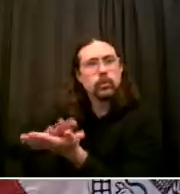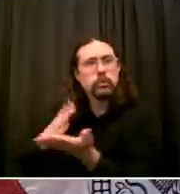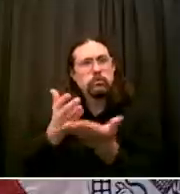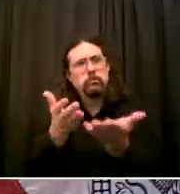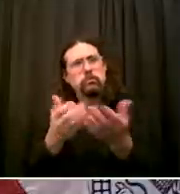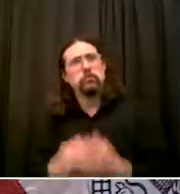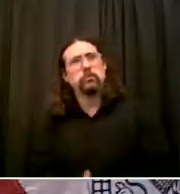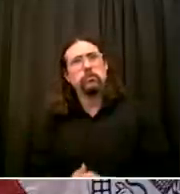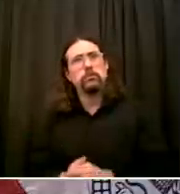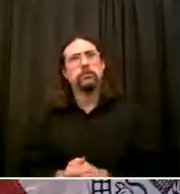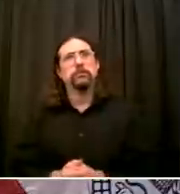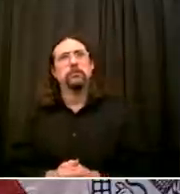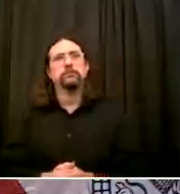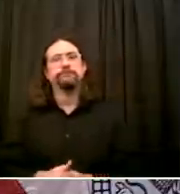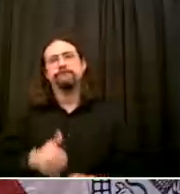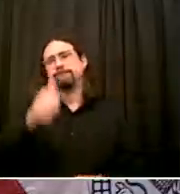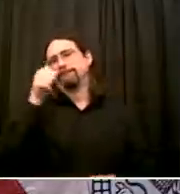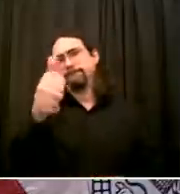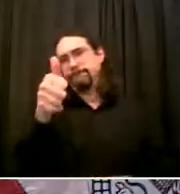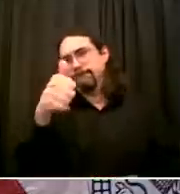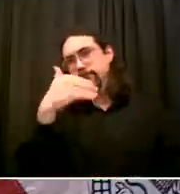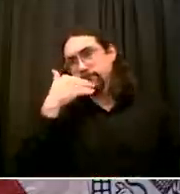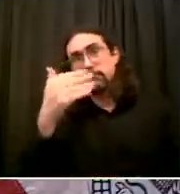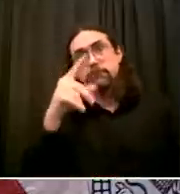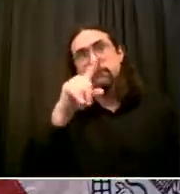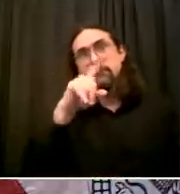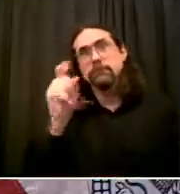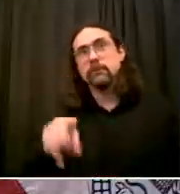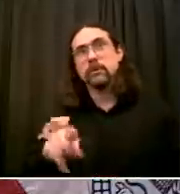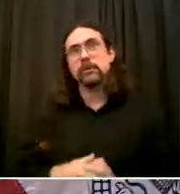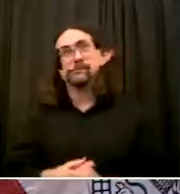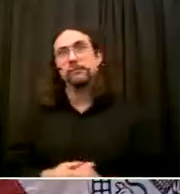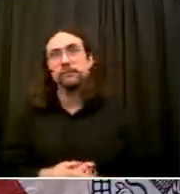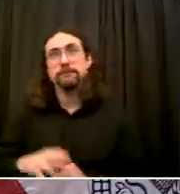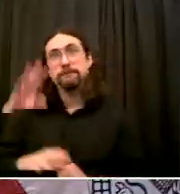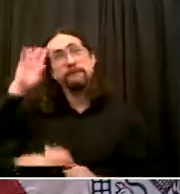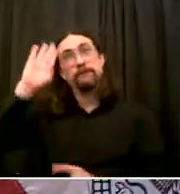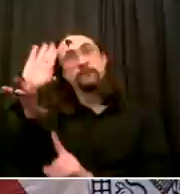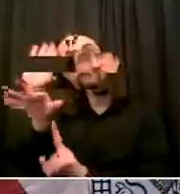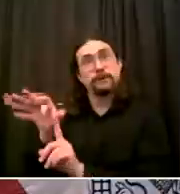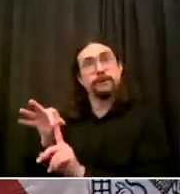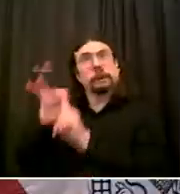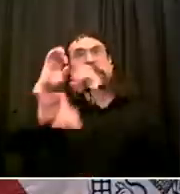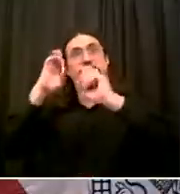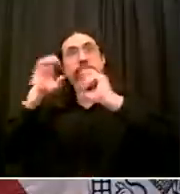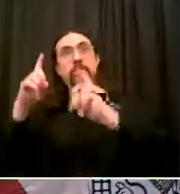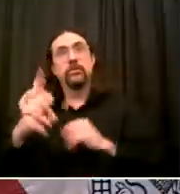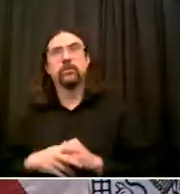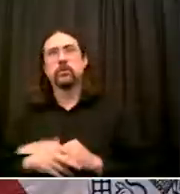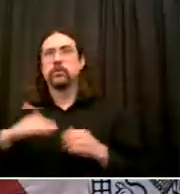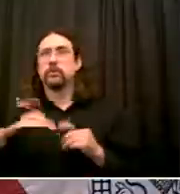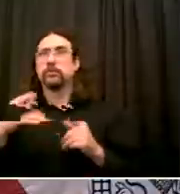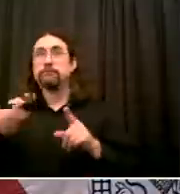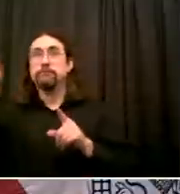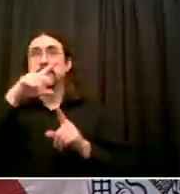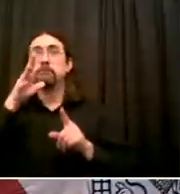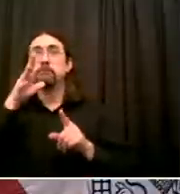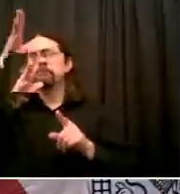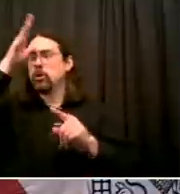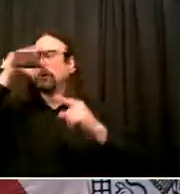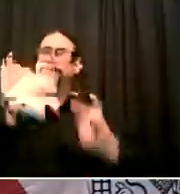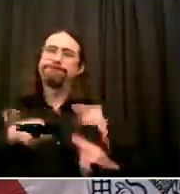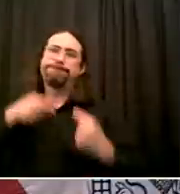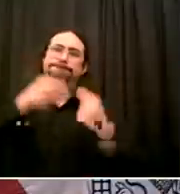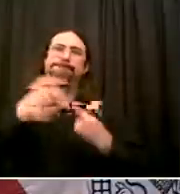many challenges they deal with every day And I think very nobly I understand that they really want to see